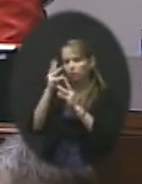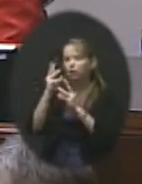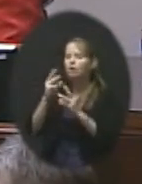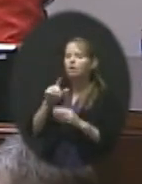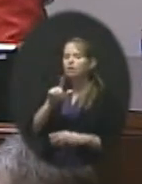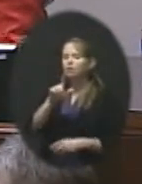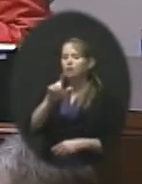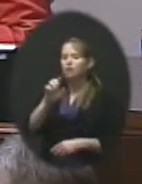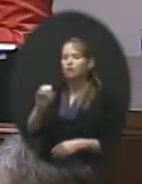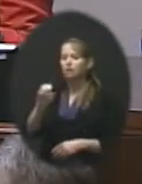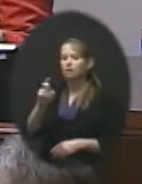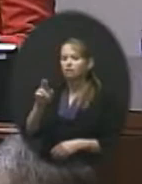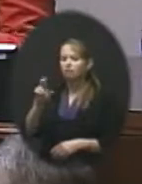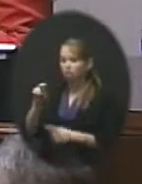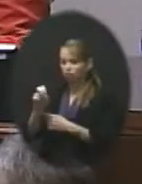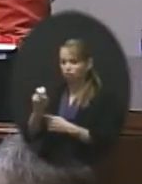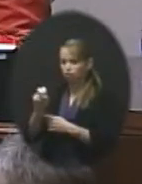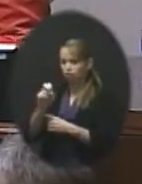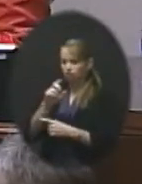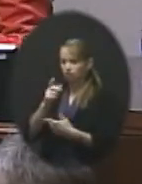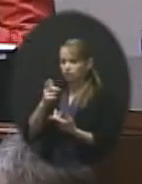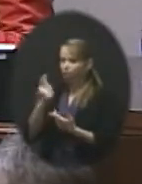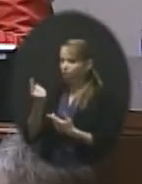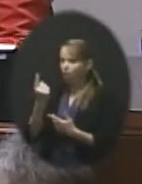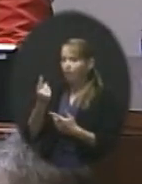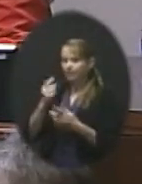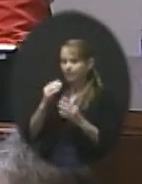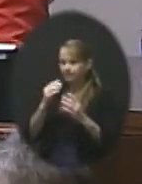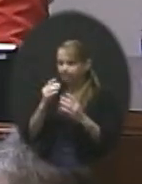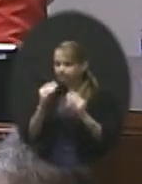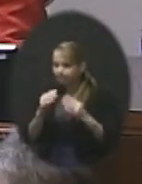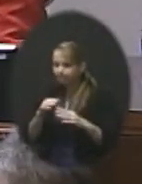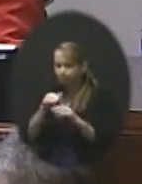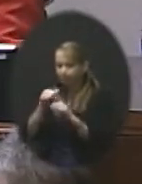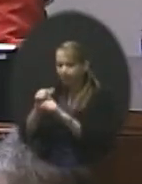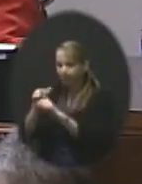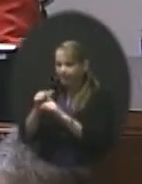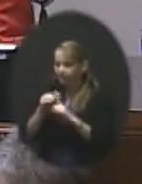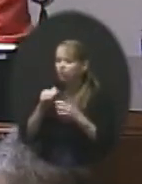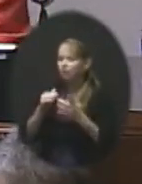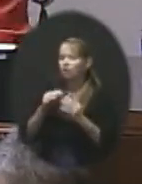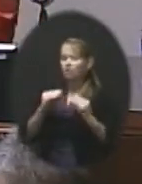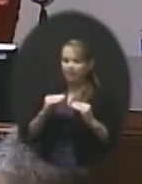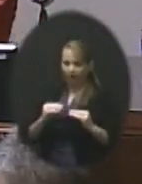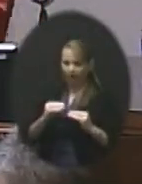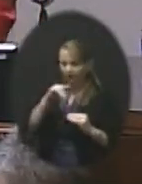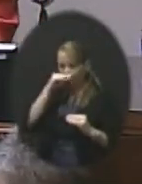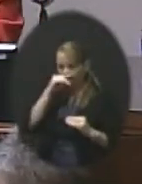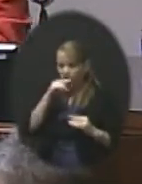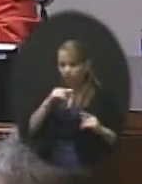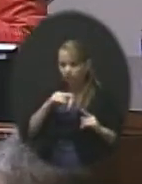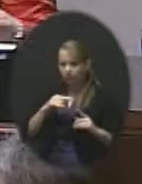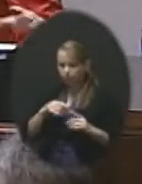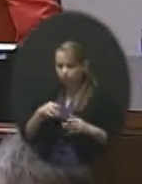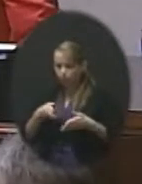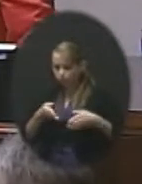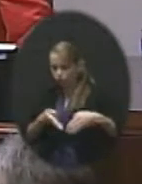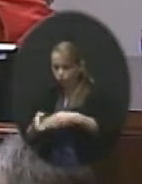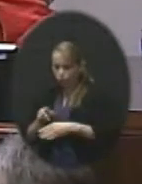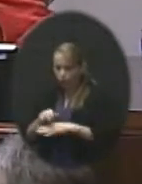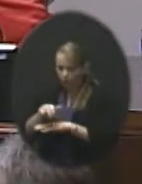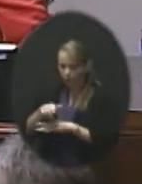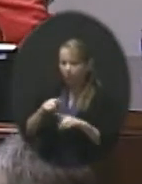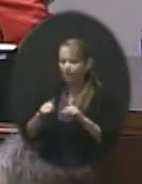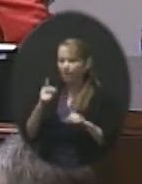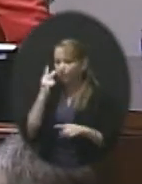to cross the street. You know, we grew up and our parents taught us how to cross streets and it seems to be a forgotten art. We have a lot of darting of young kids. So it's something I